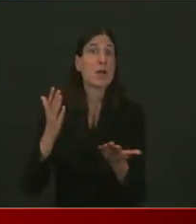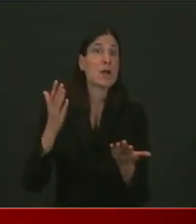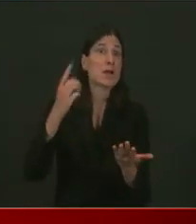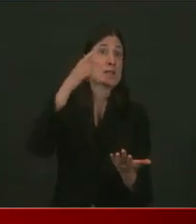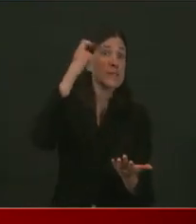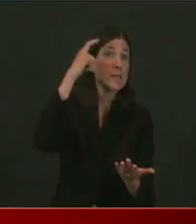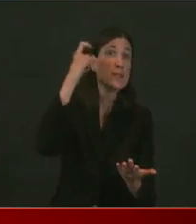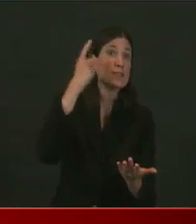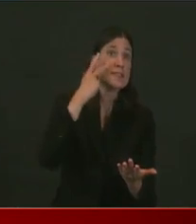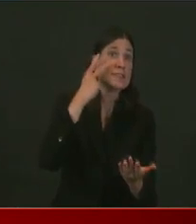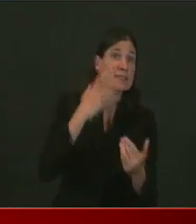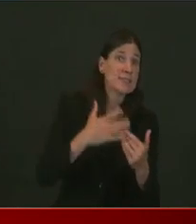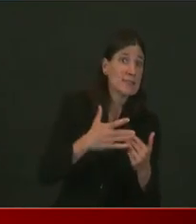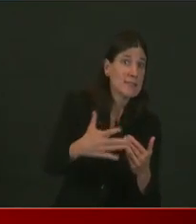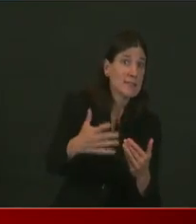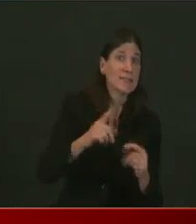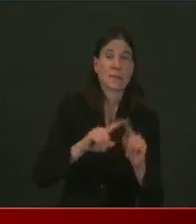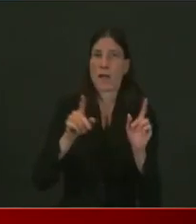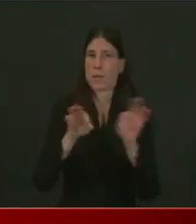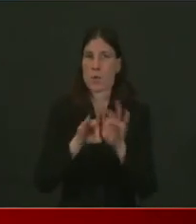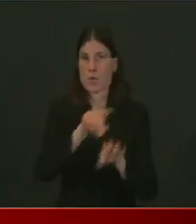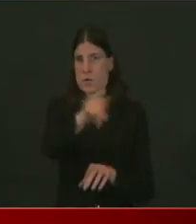Islander following the rules.